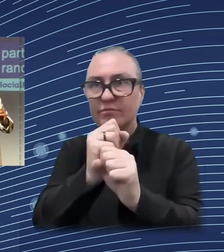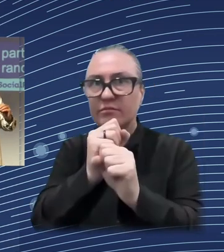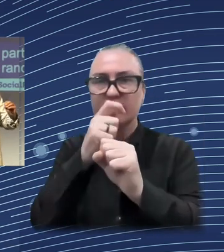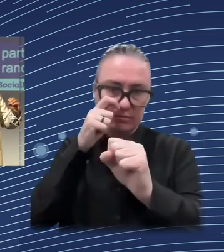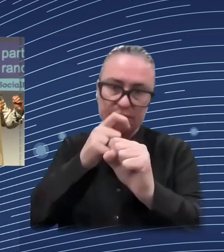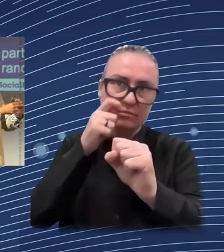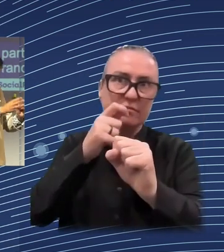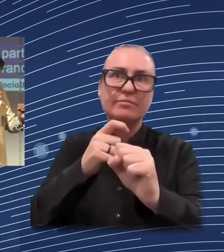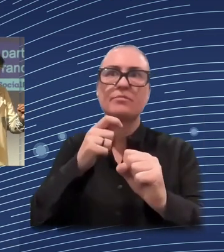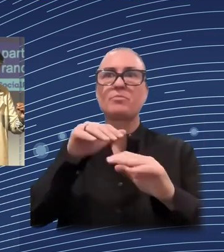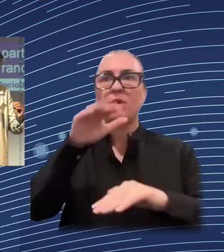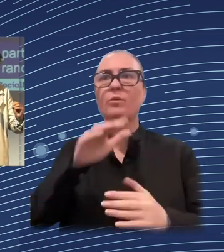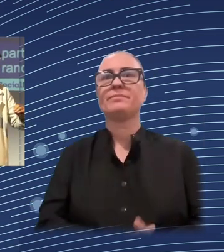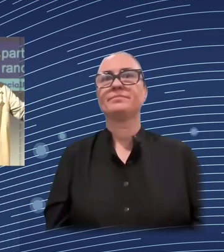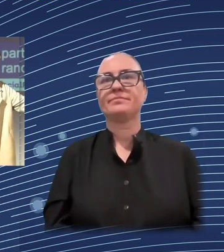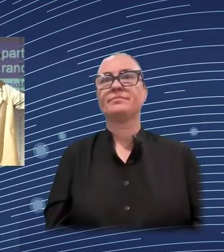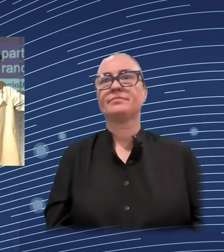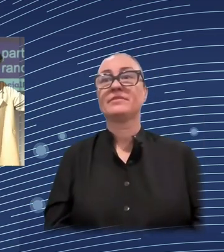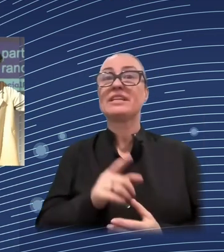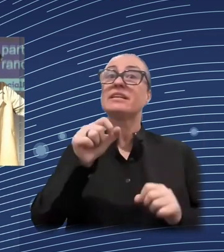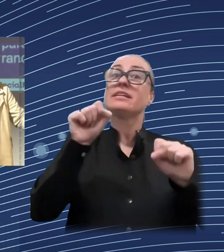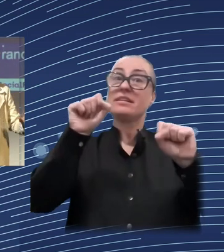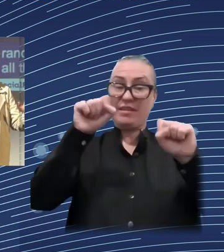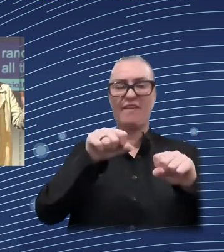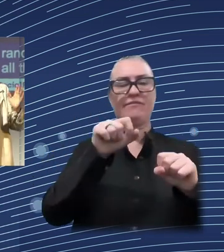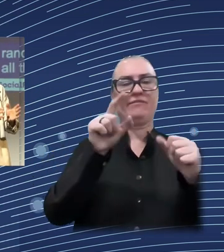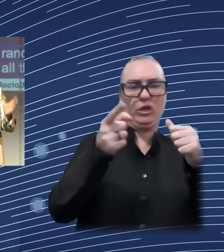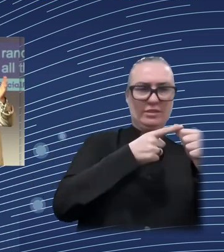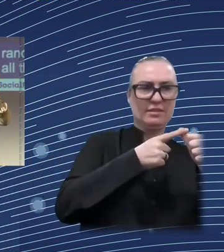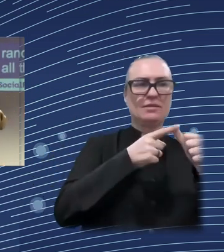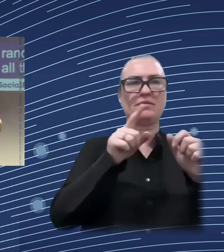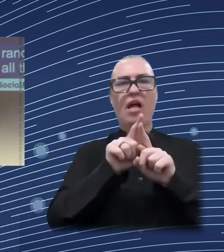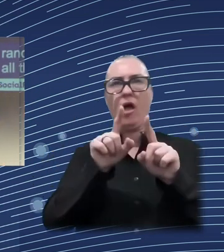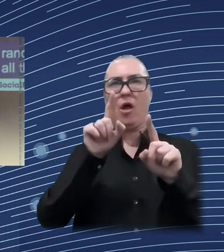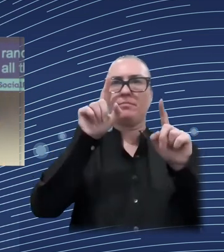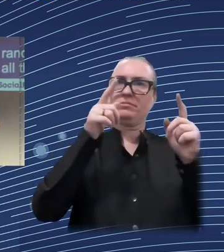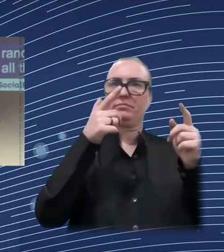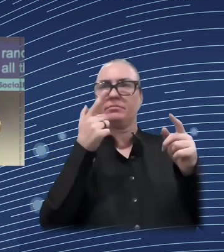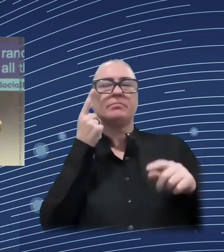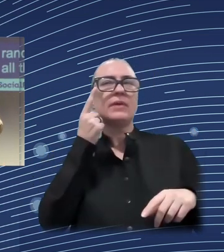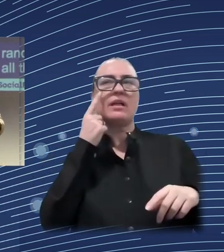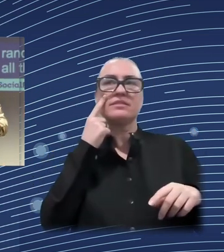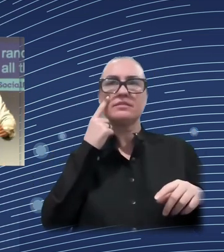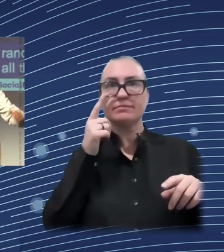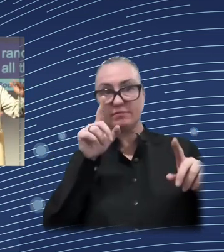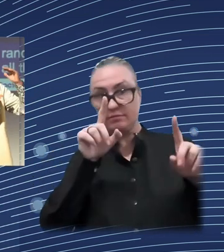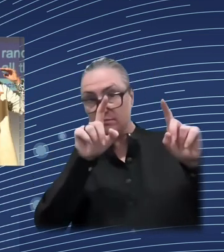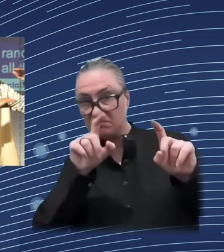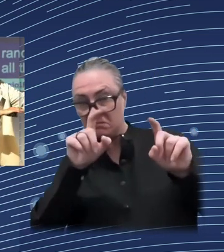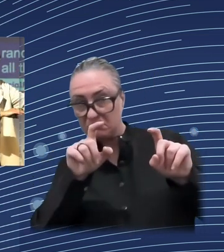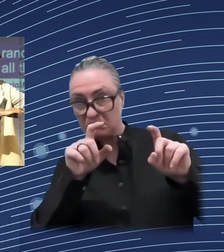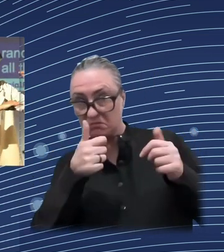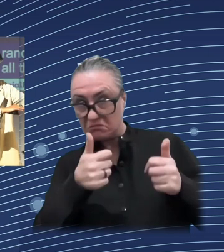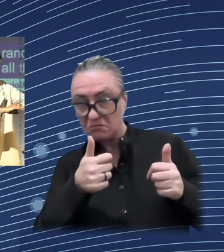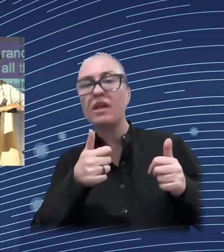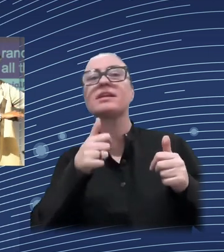information from all the individuals before, and then follow both groups of individuals. Right? Once